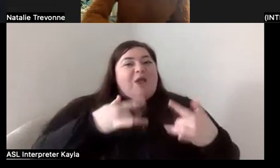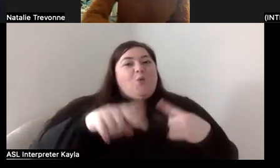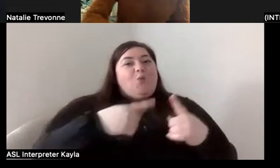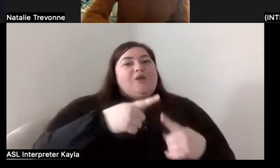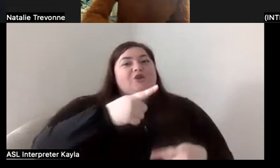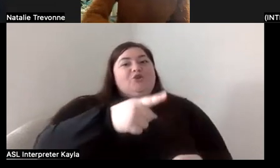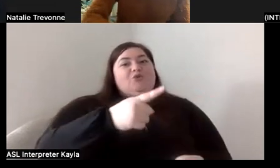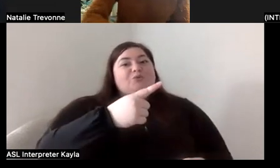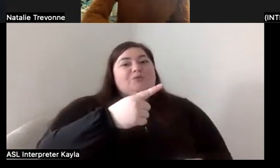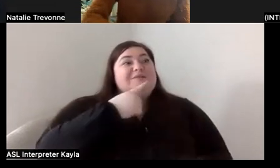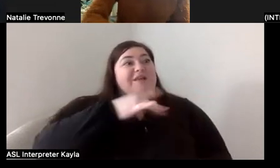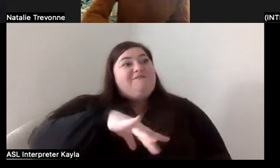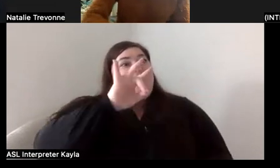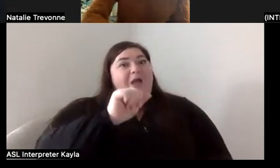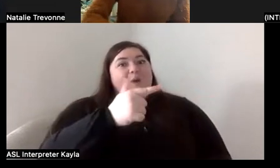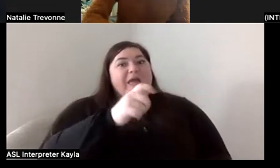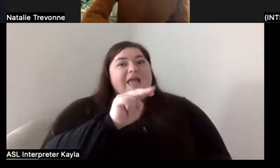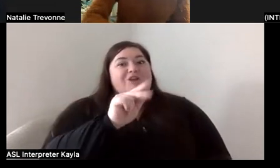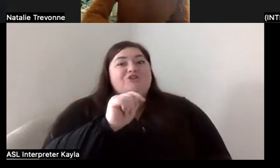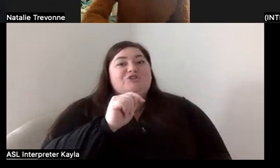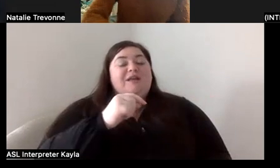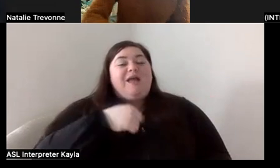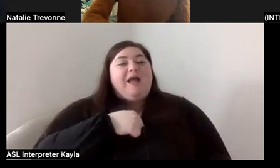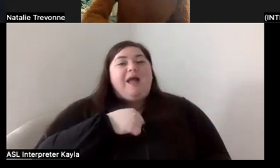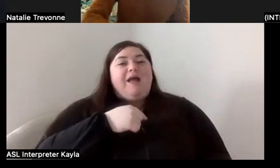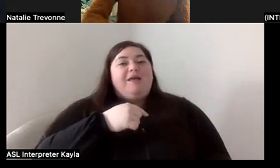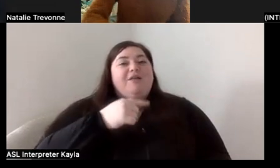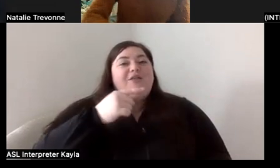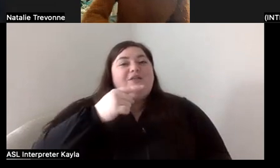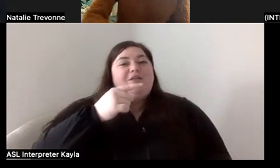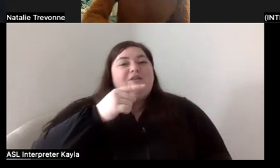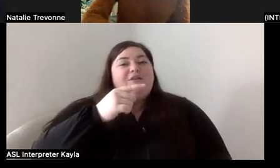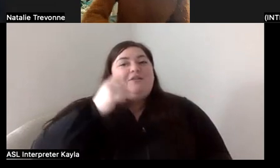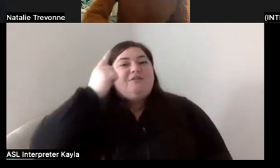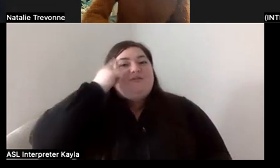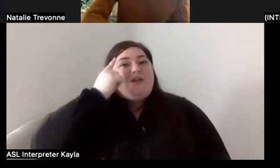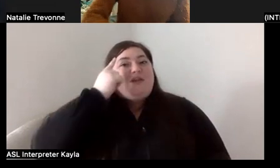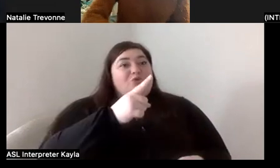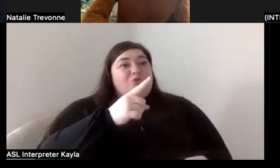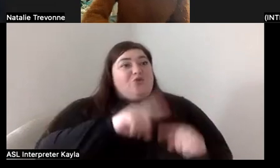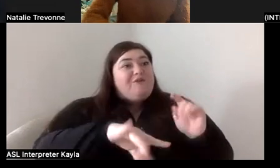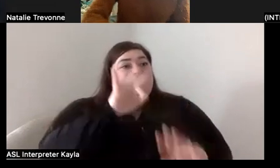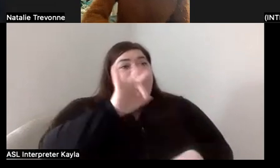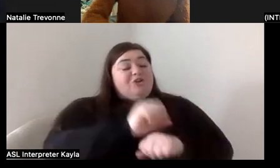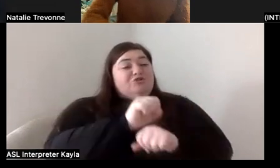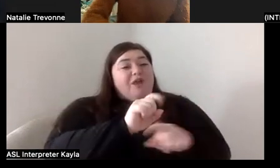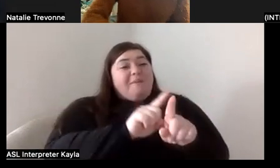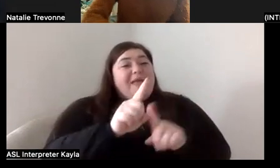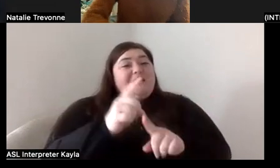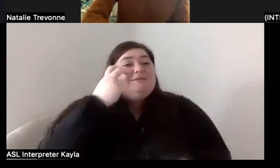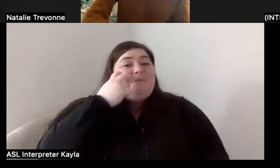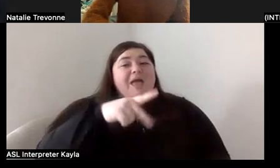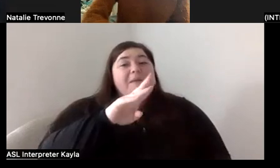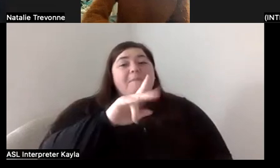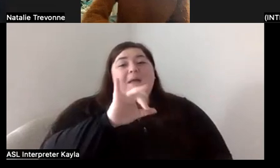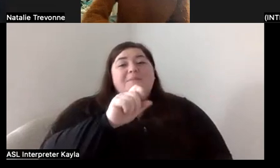found your agent. My heart was like broken for you when you couldn't find a career as a blind publicist. Cause I know how heartbreaking it is to have that